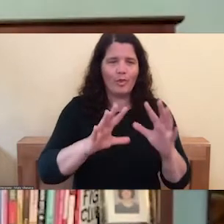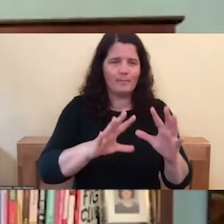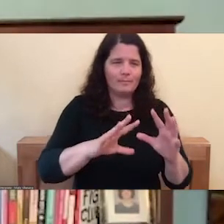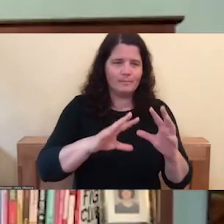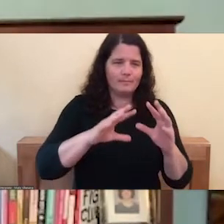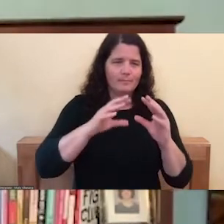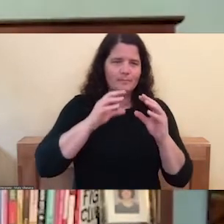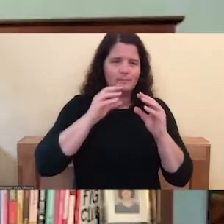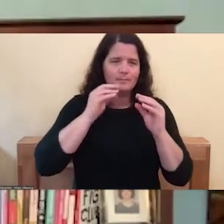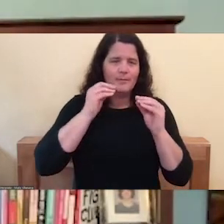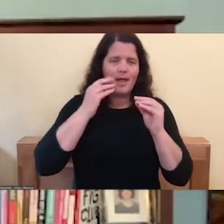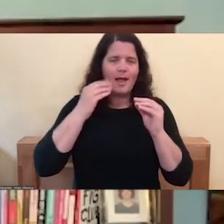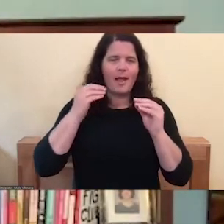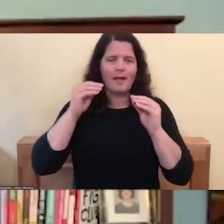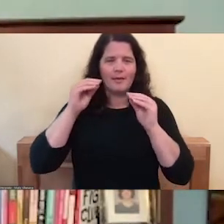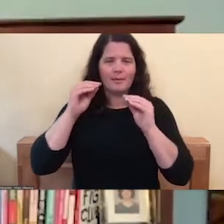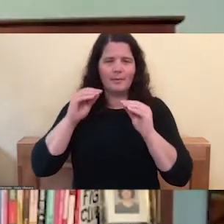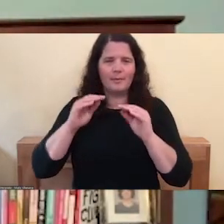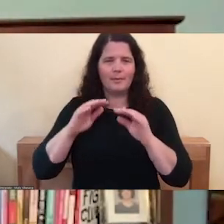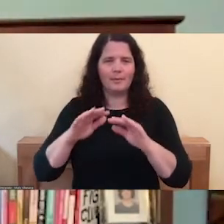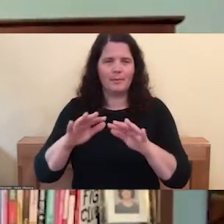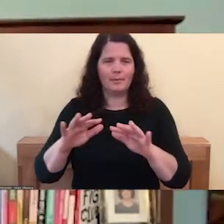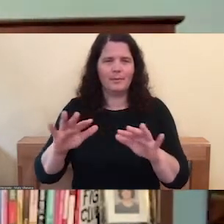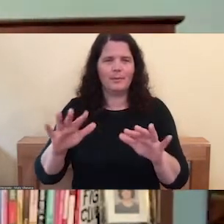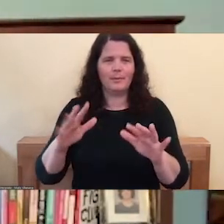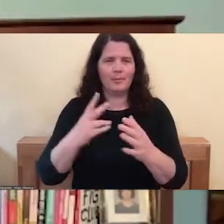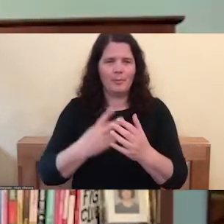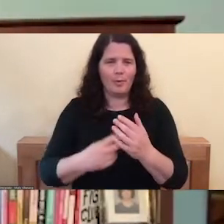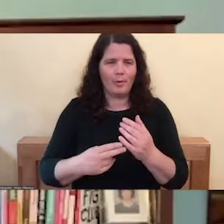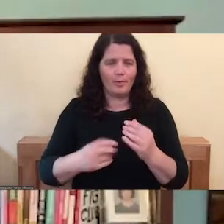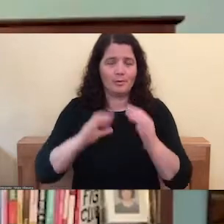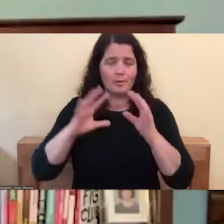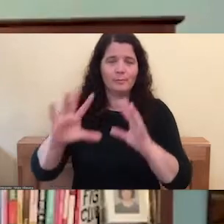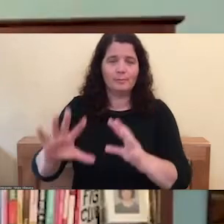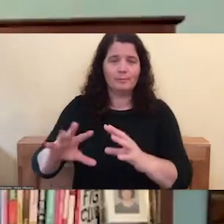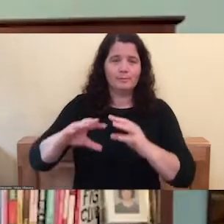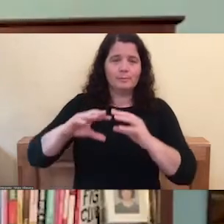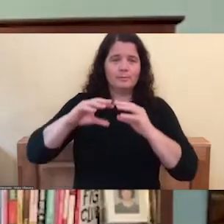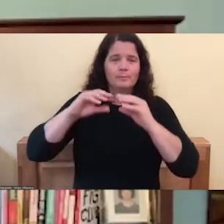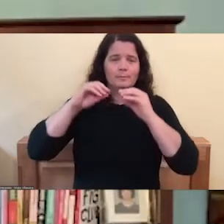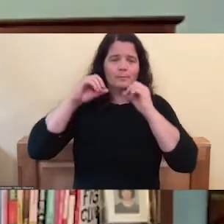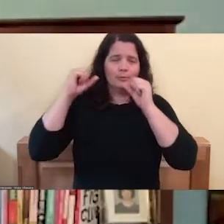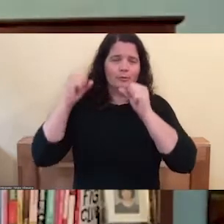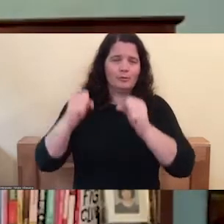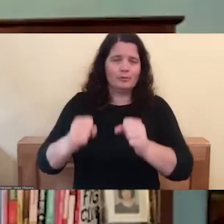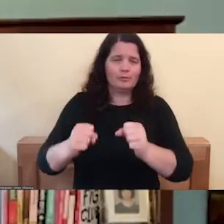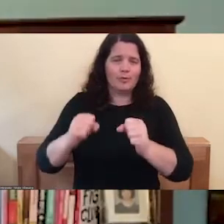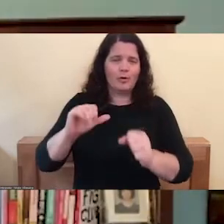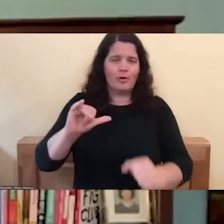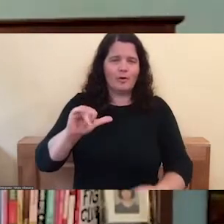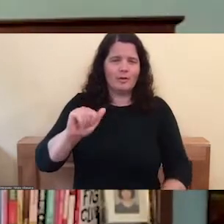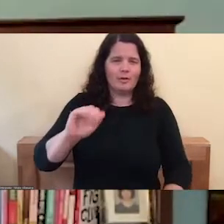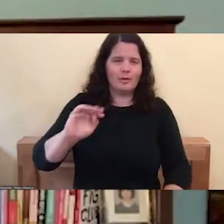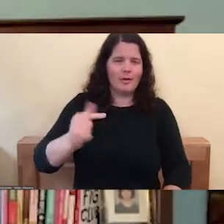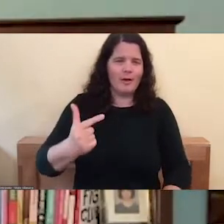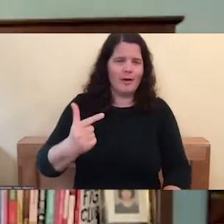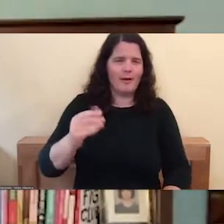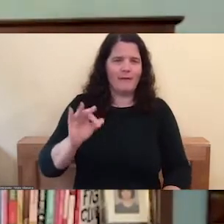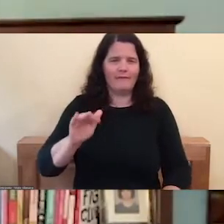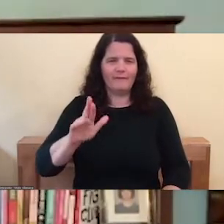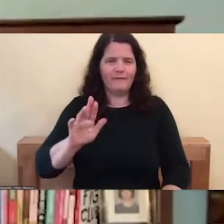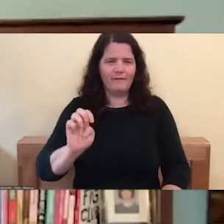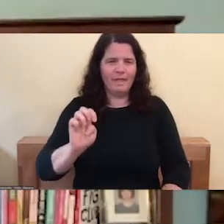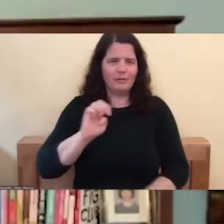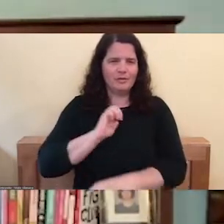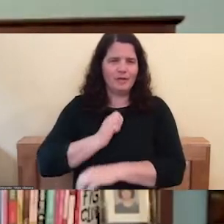Right? So imagining that as you're breathing in, you're breathing in this fierce yang energy. Right? It's